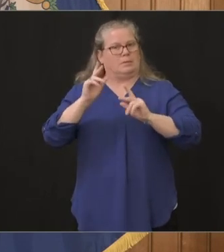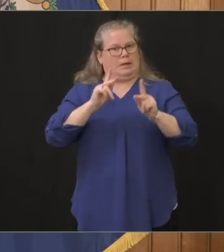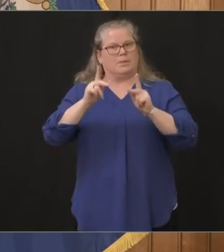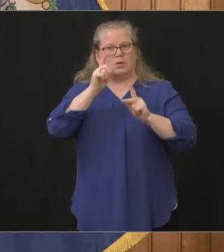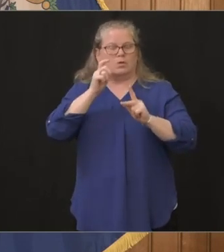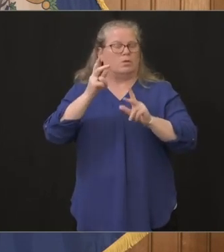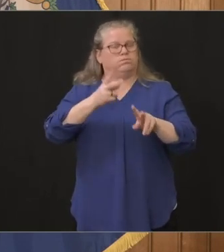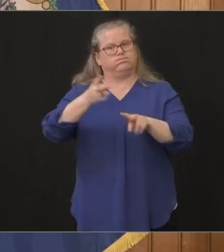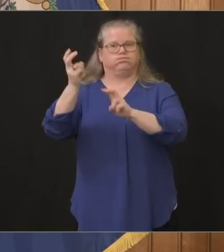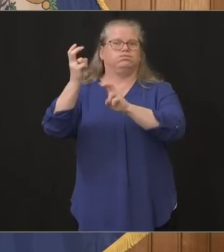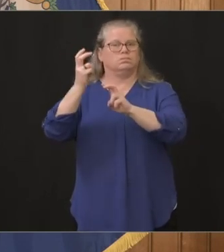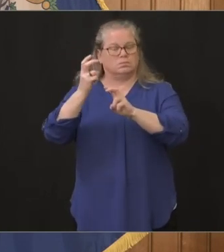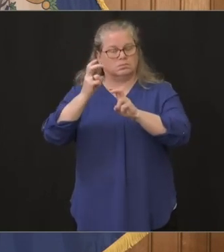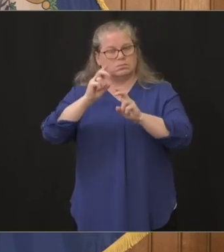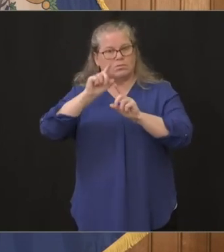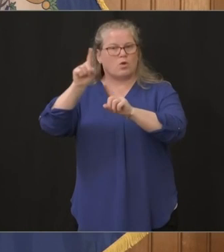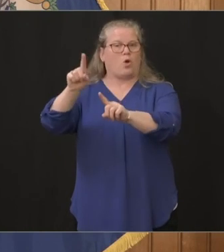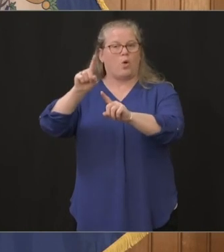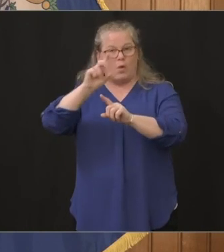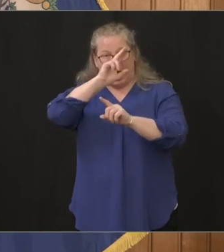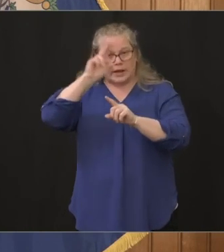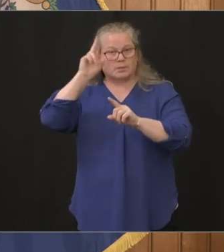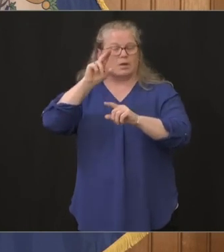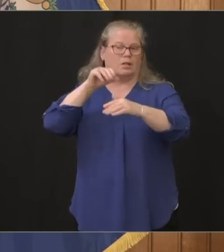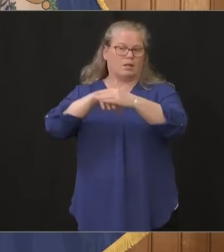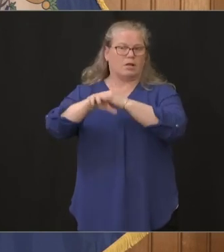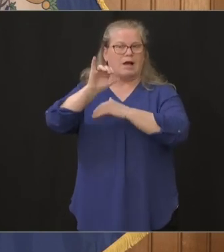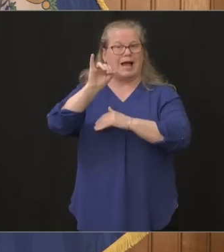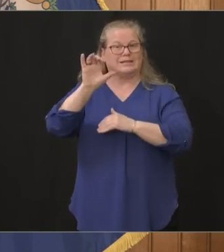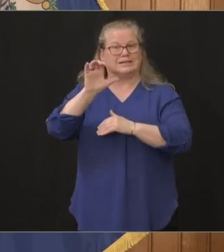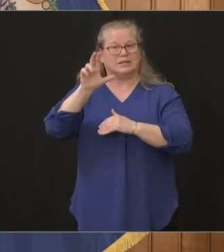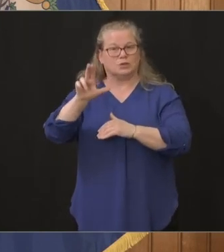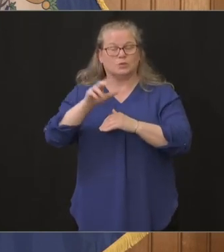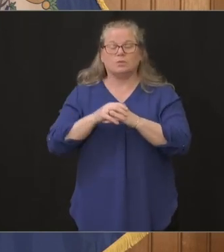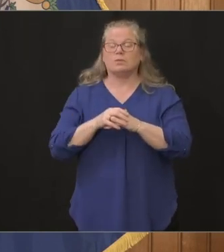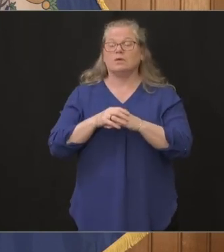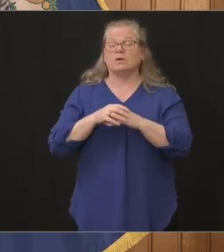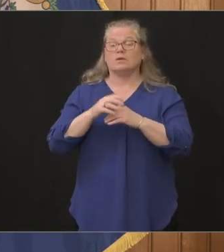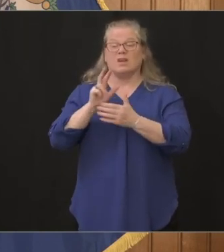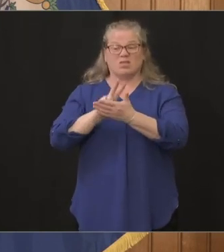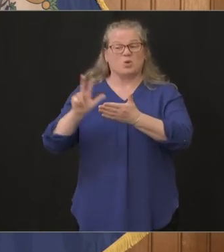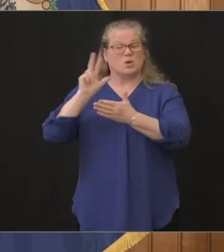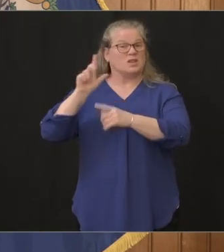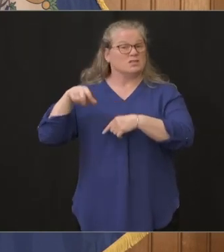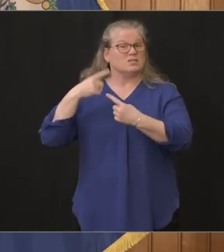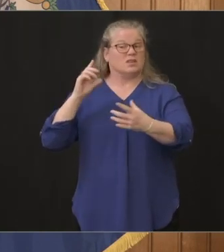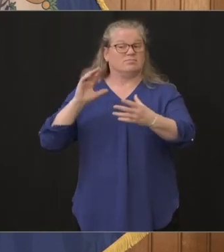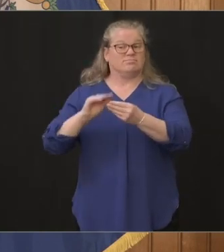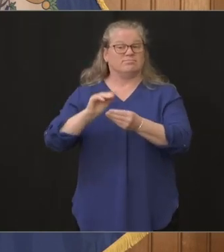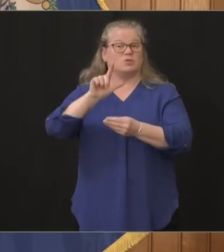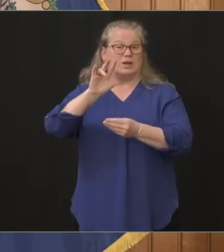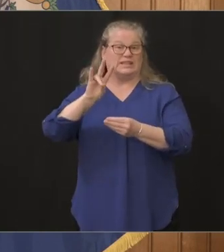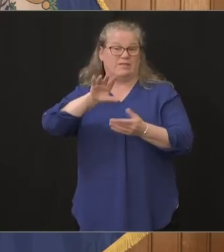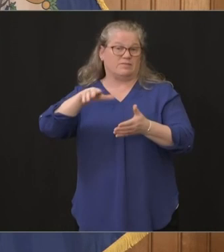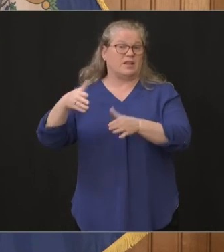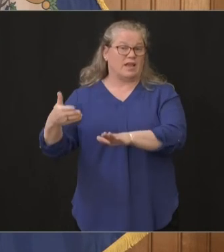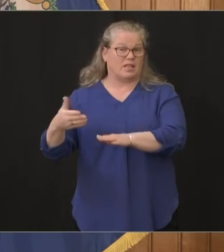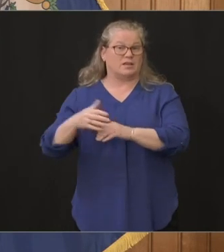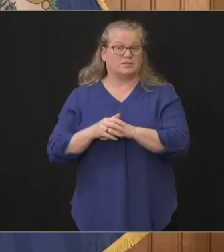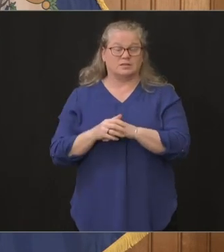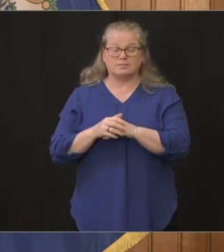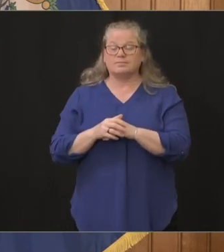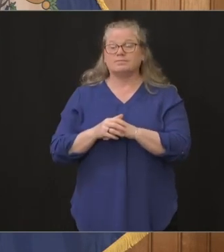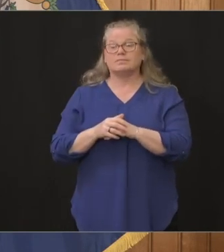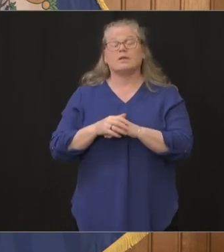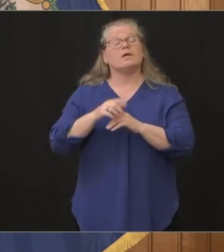27 fatalities now on three weeks terms of those hospitalizations I can tell you you